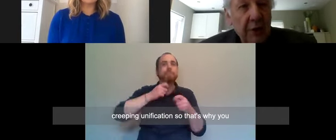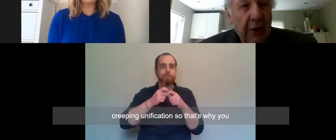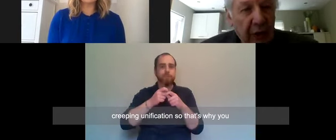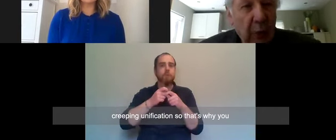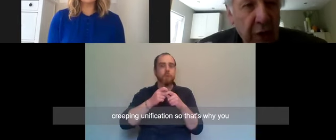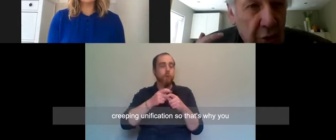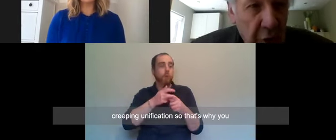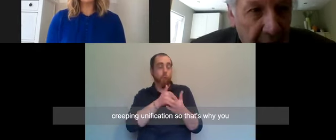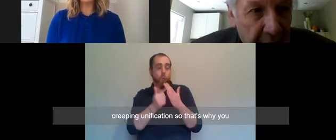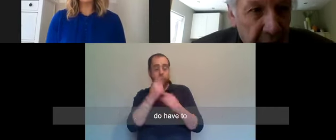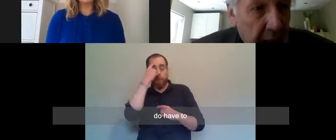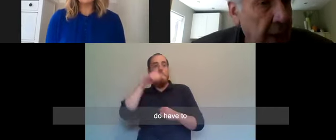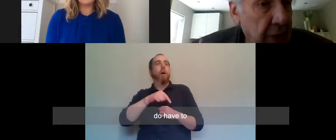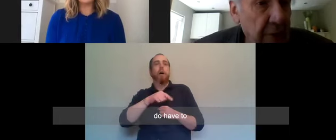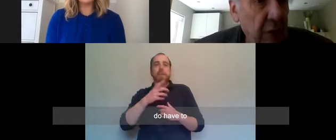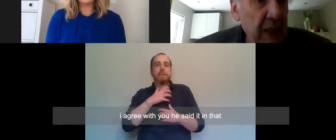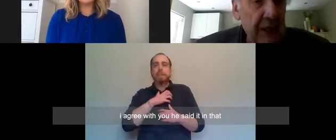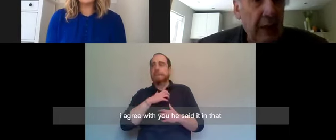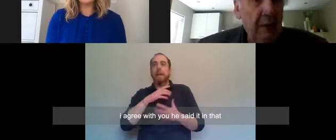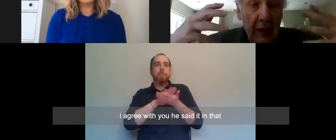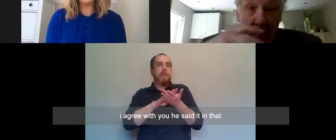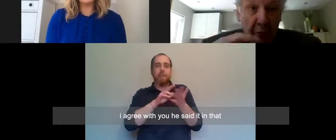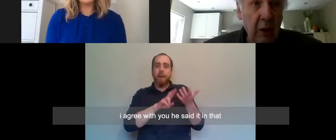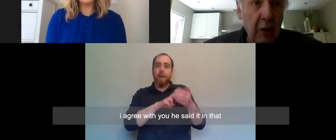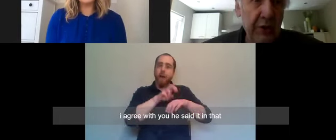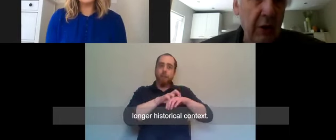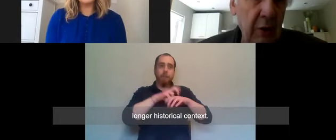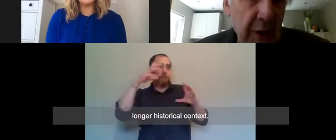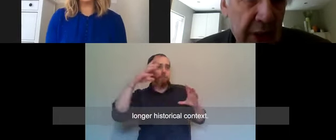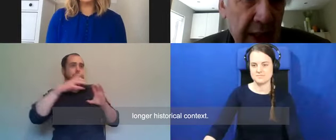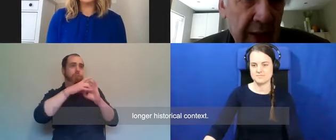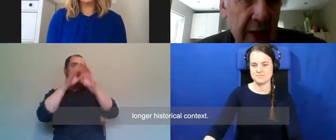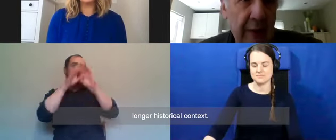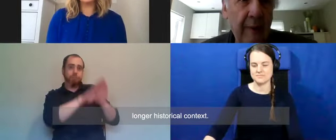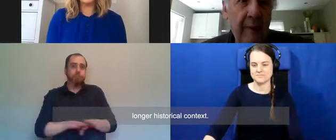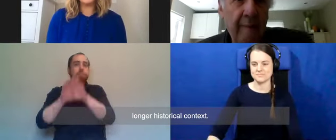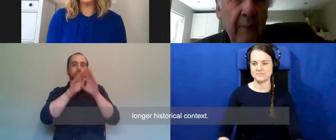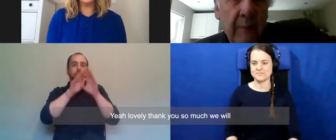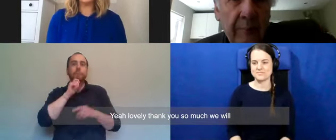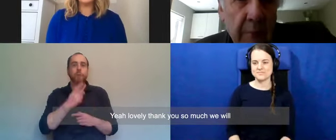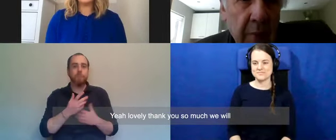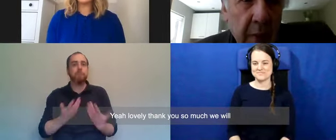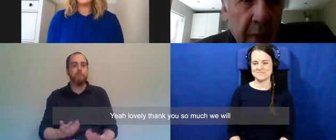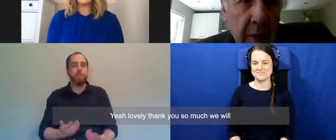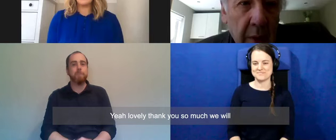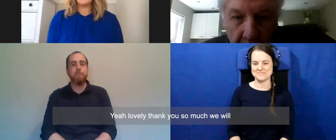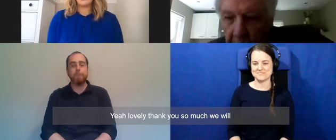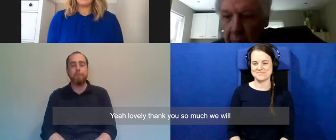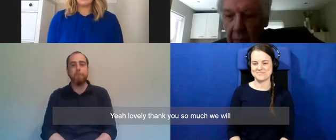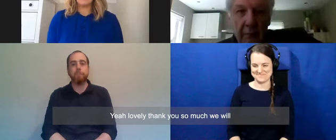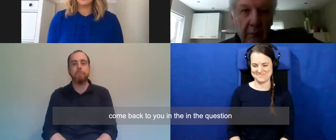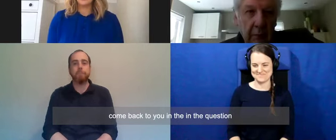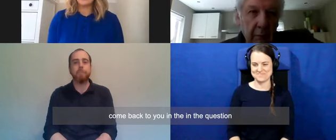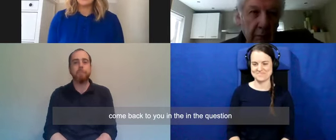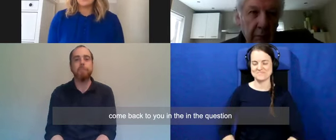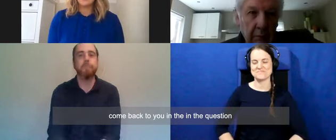So that's why you do have to, Tara, agree, you completely said it in that longer historical context. Yeah, lovely. Thank you so much. We'll come